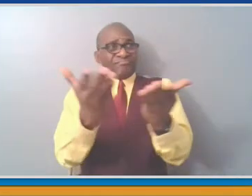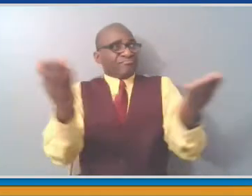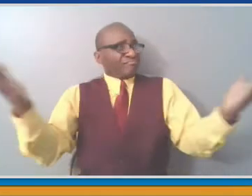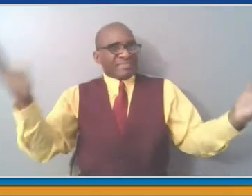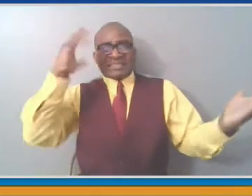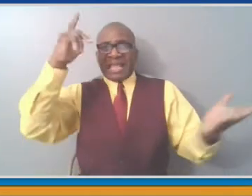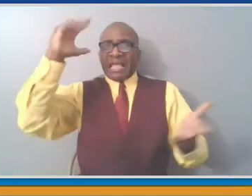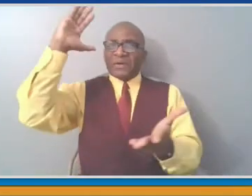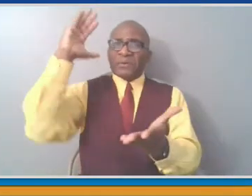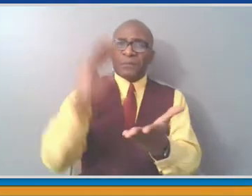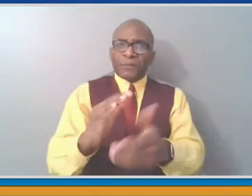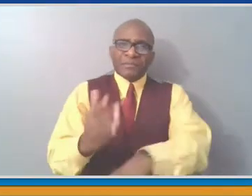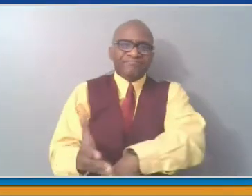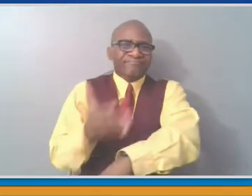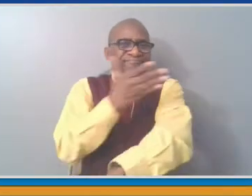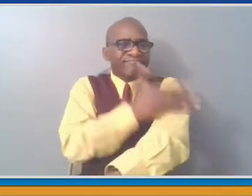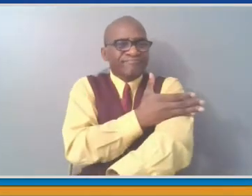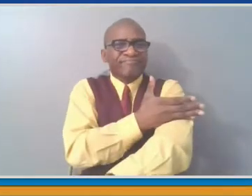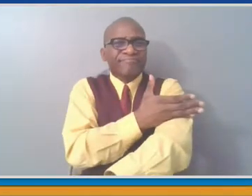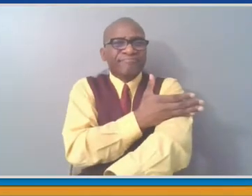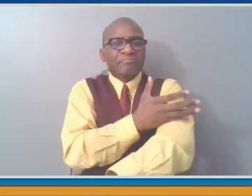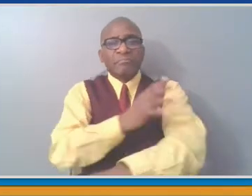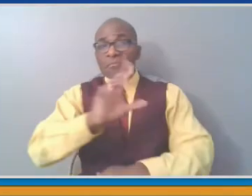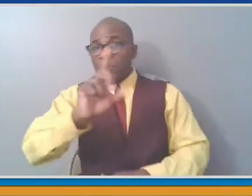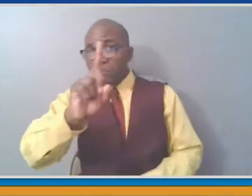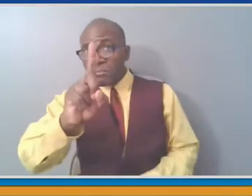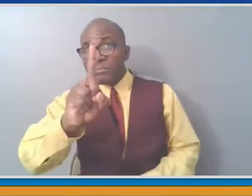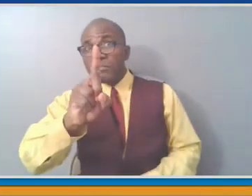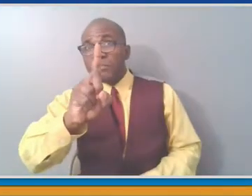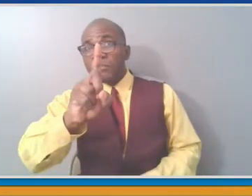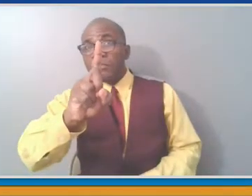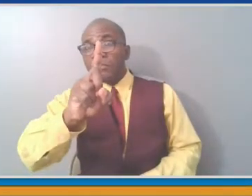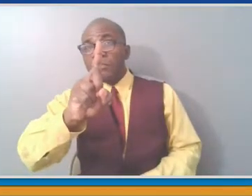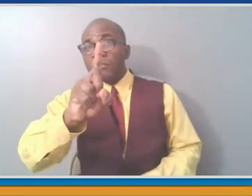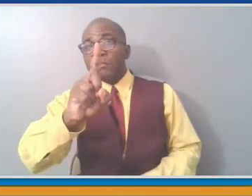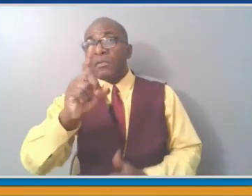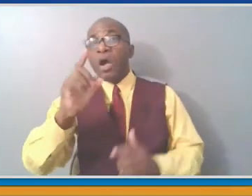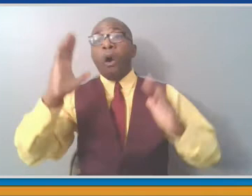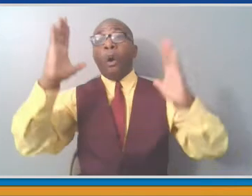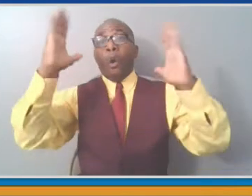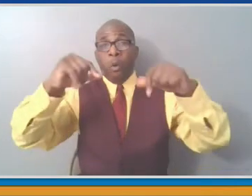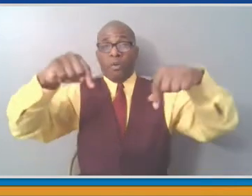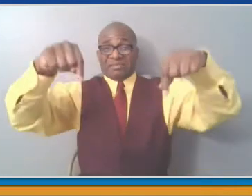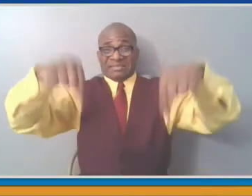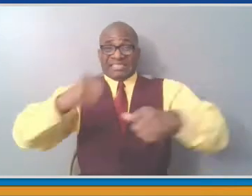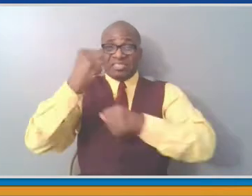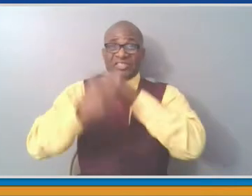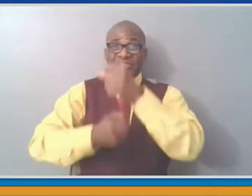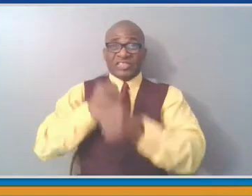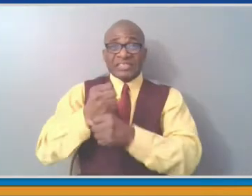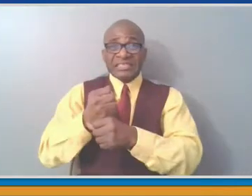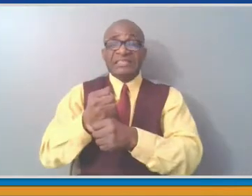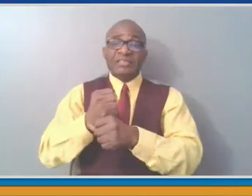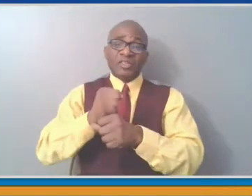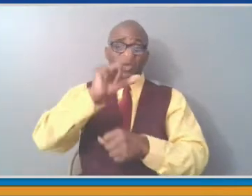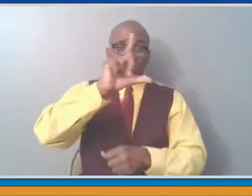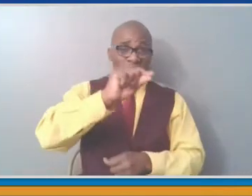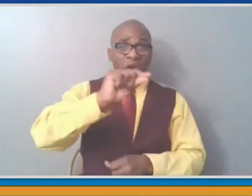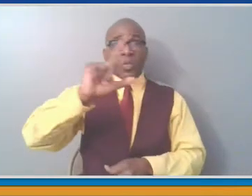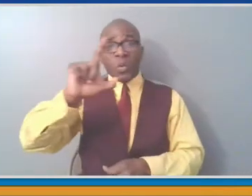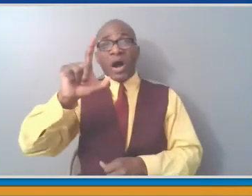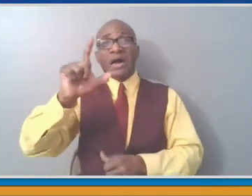draws on, we will make it out of the tunnel and into a new and brighter day. And I thank you again for your extraordinary leadership.